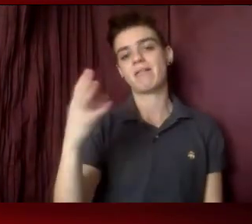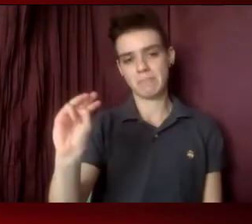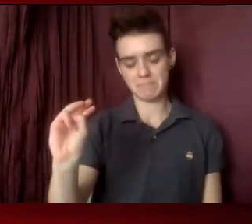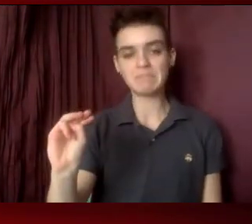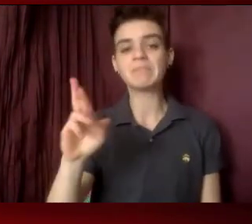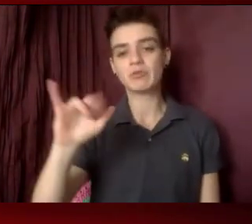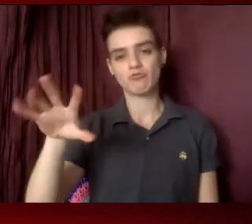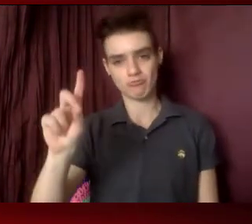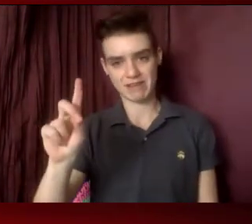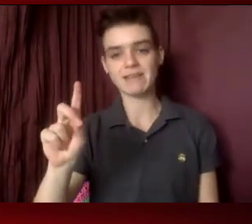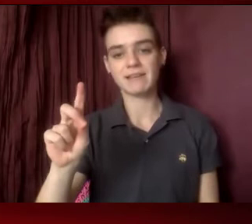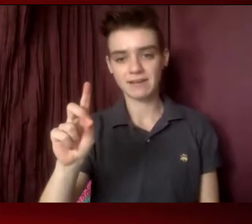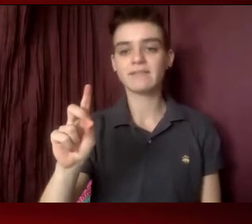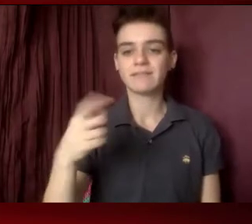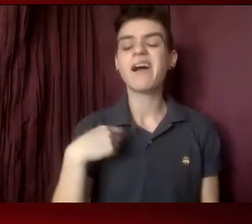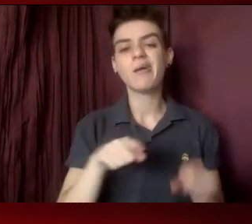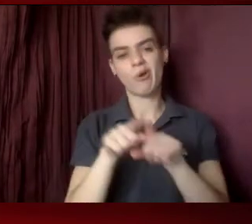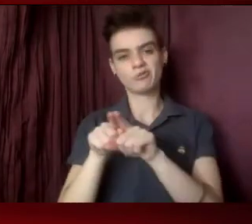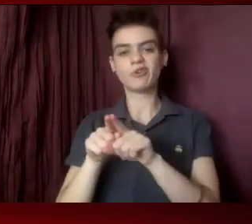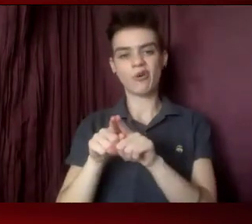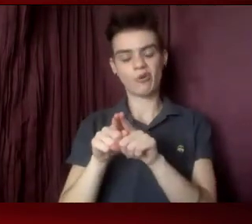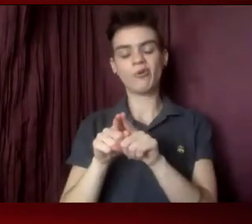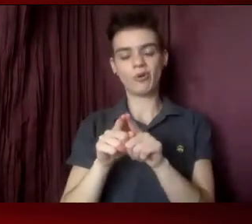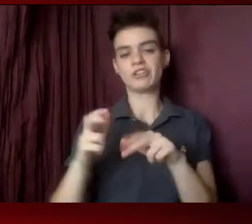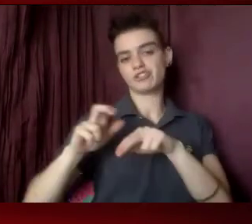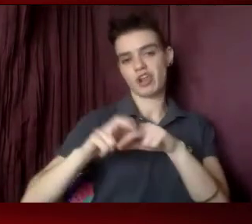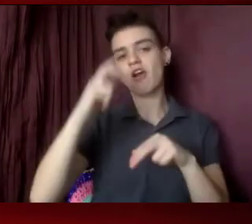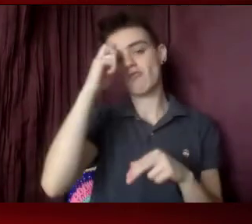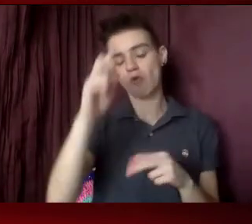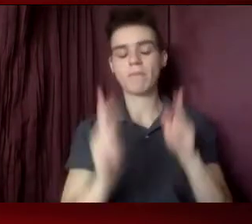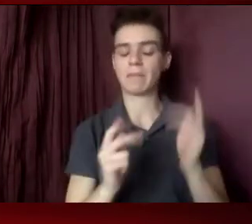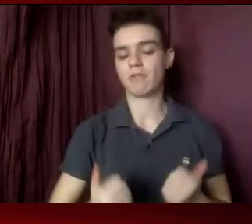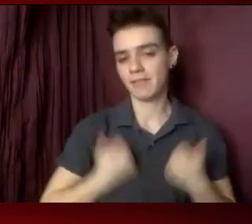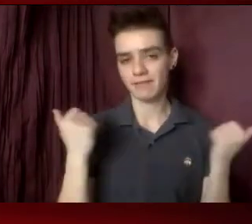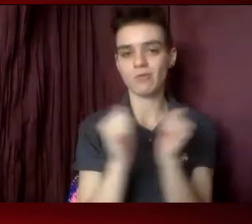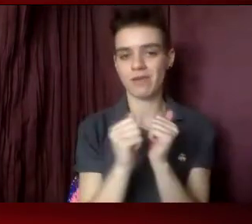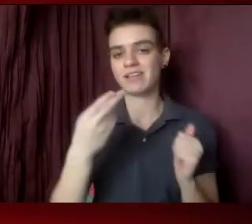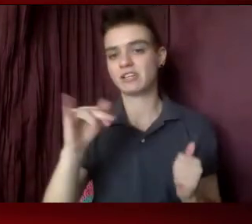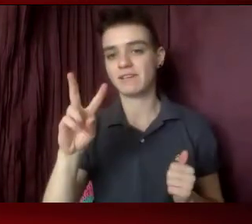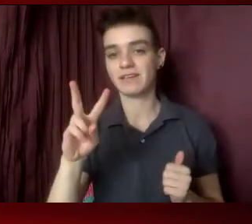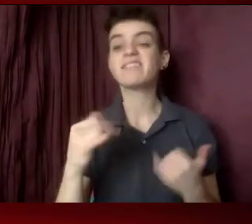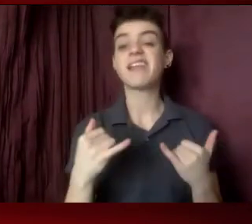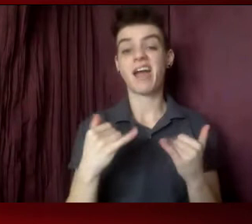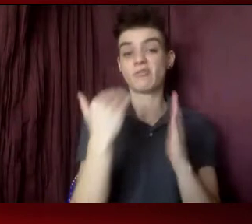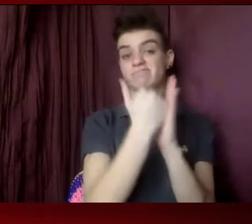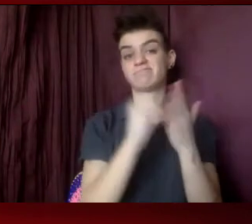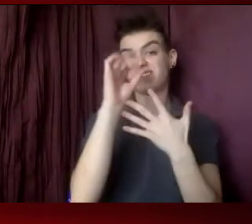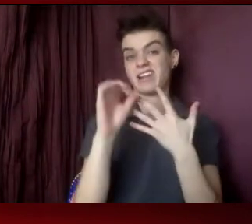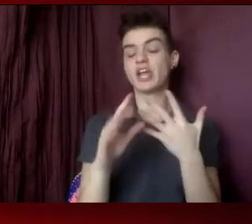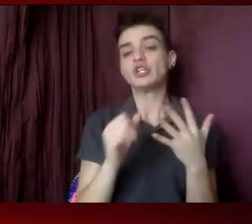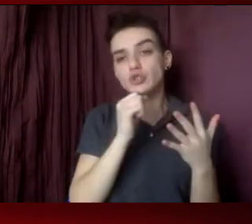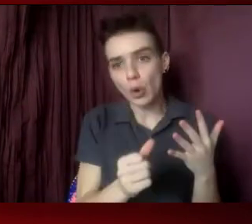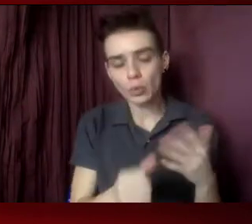Fed Policy Chair for the U.S. People Living with HIV Caucus. So let's talk about the don'ts. Well, the first don't is